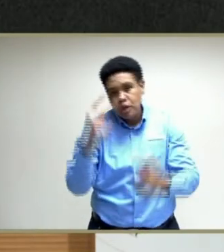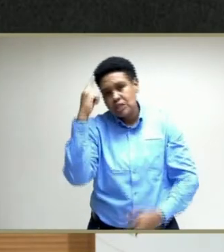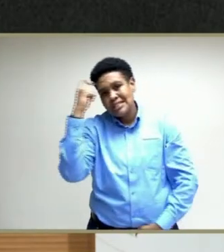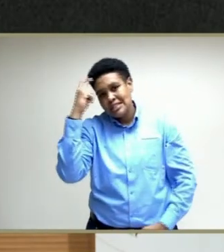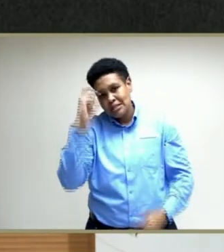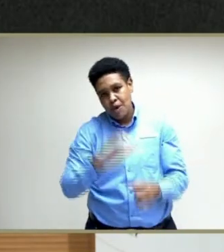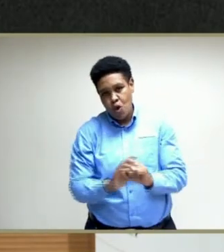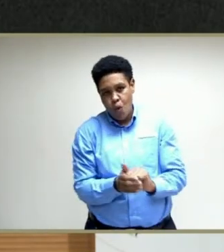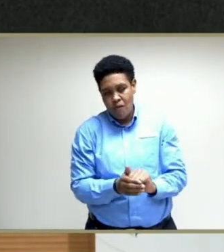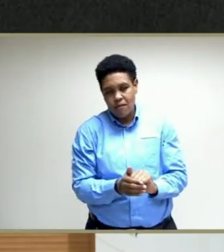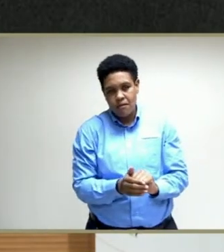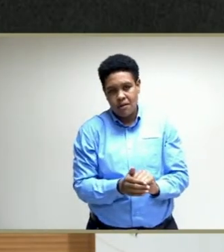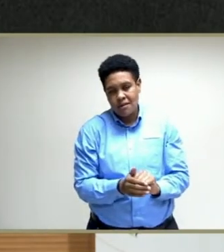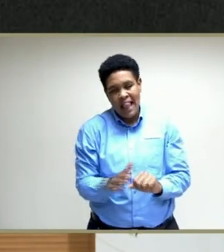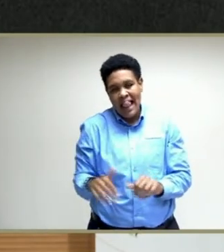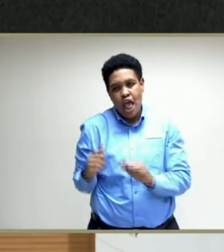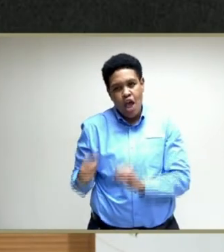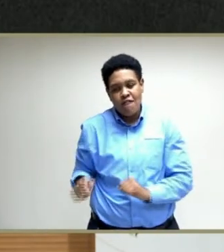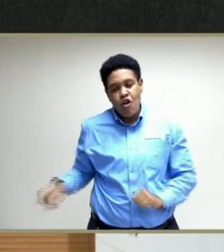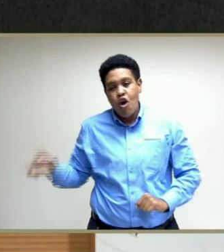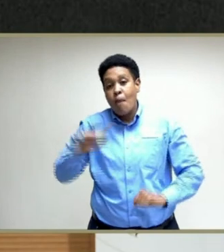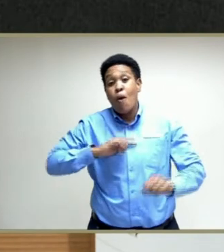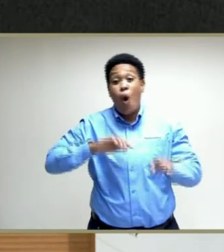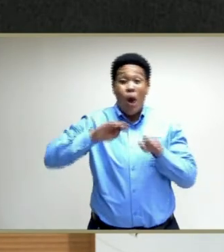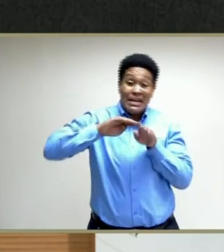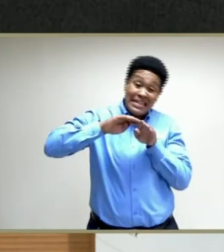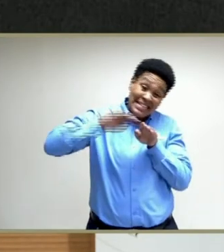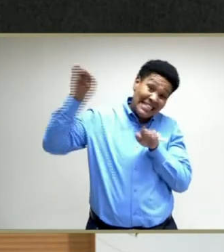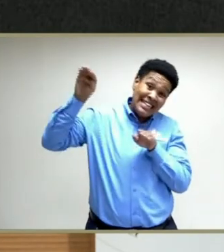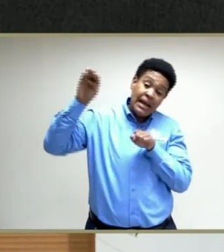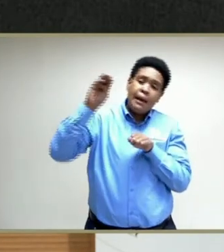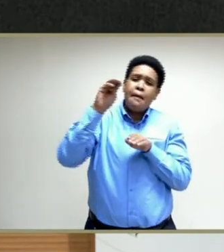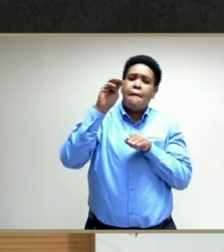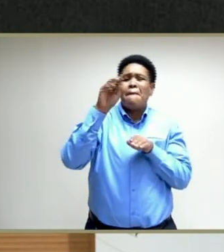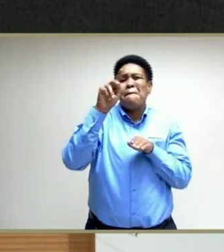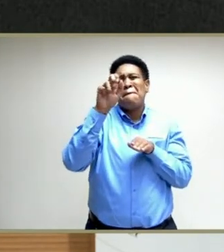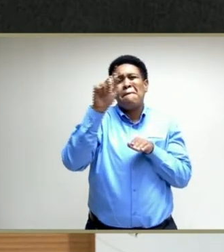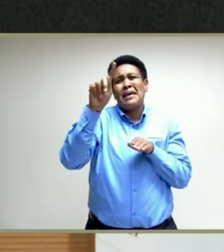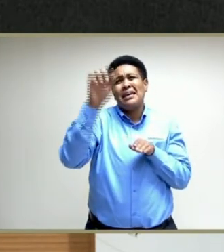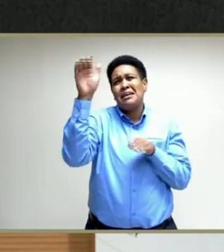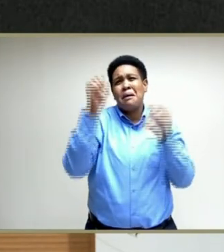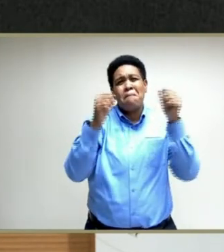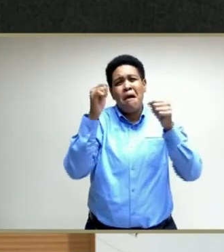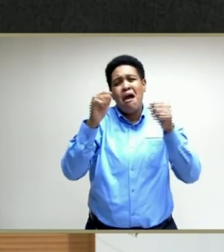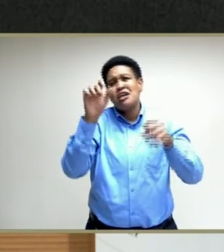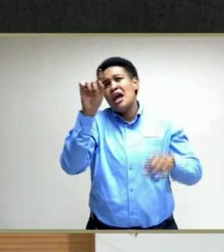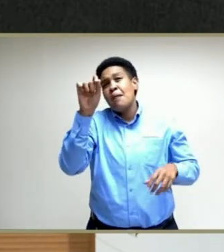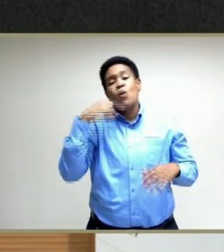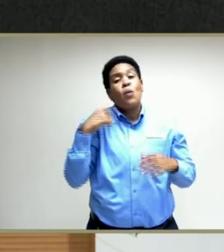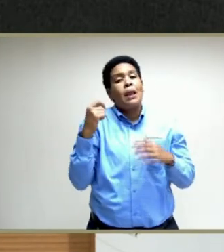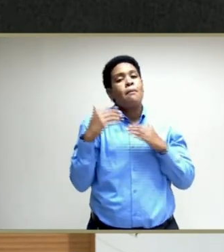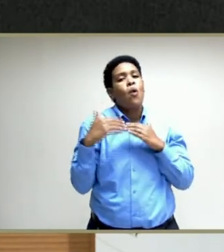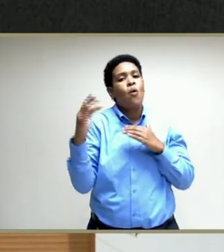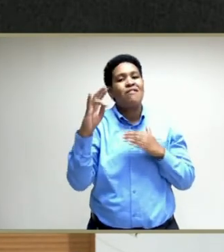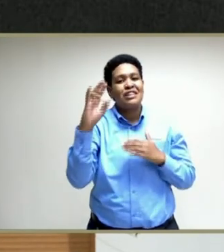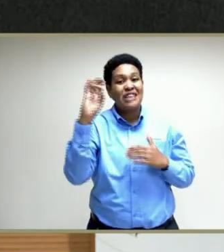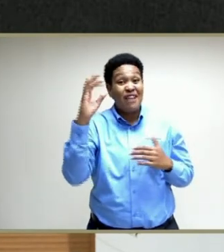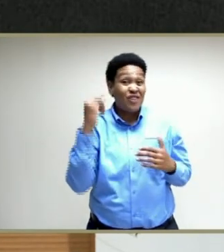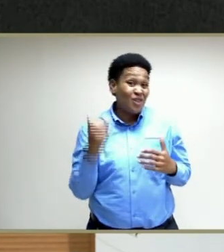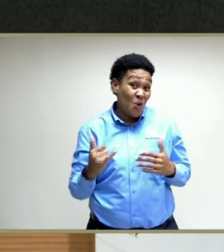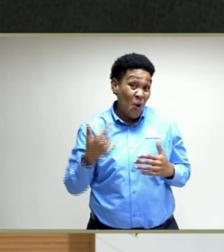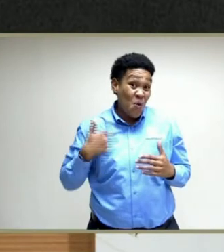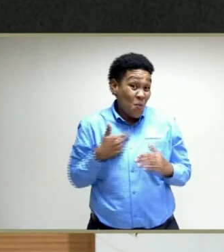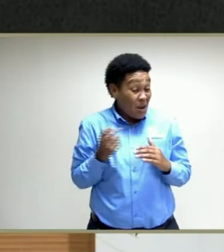And our peak, March, April, we were at just over 700, and now we are just